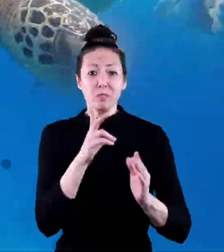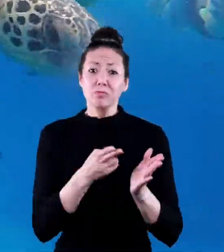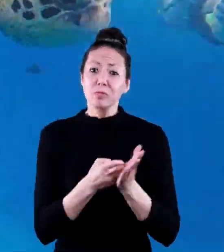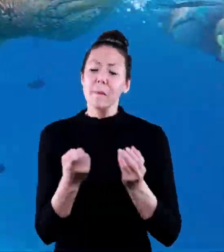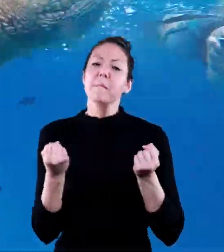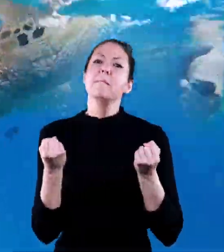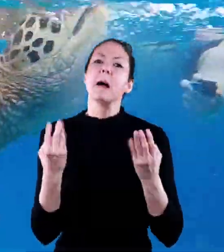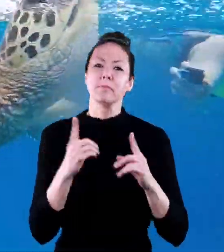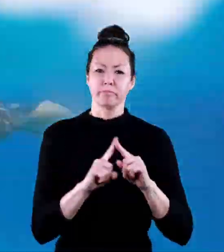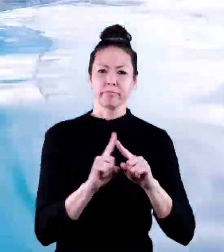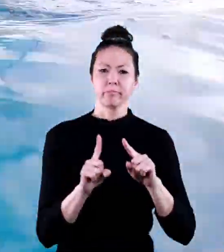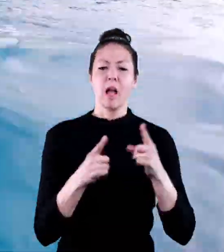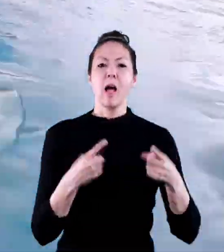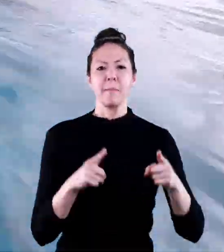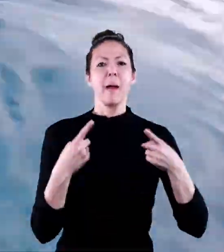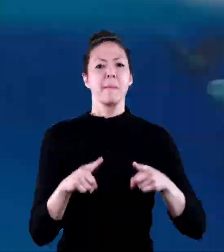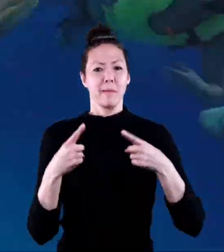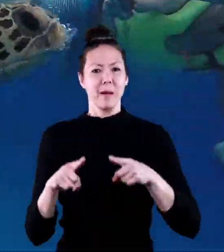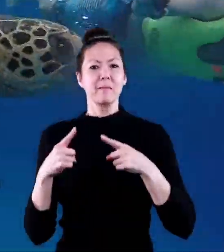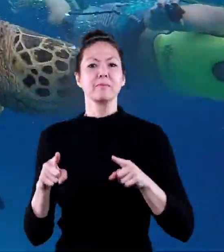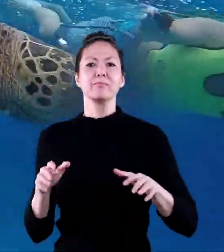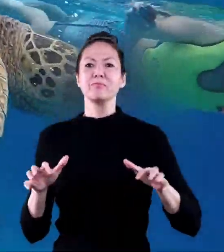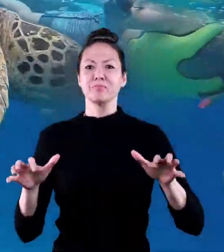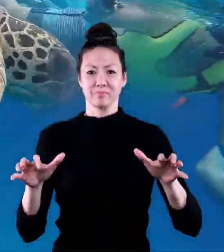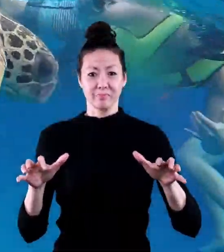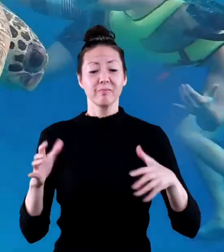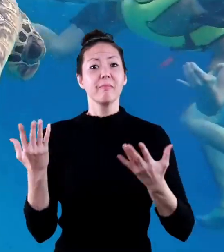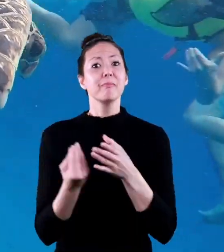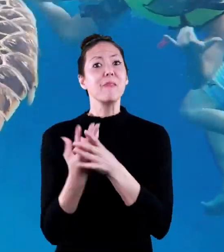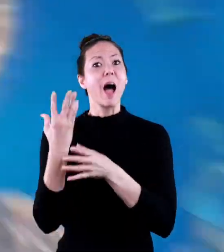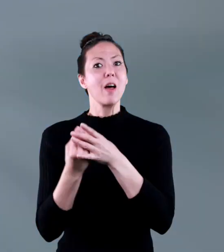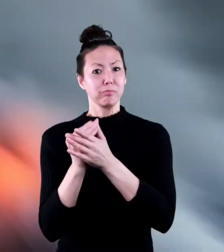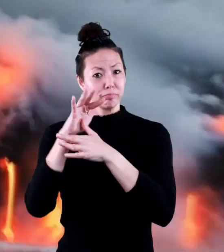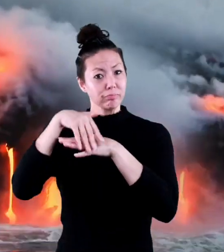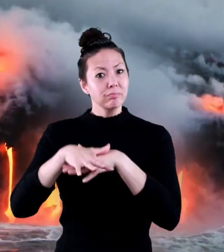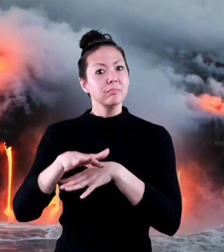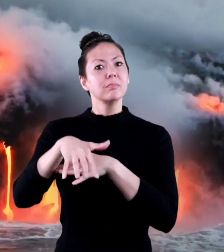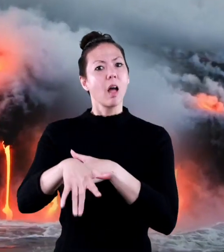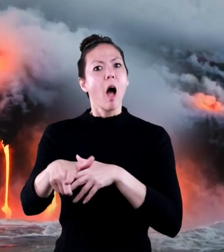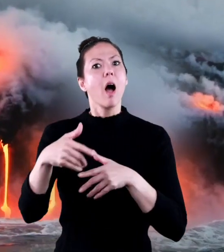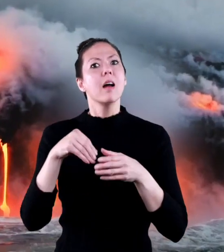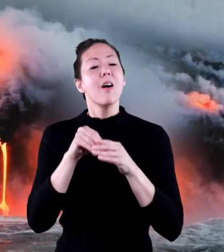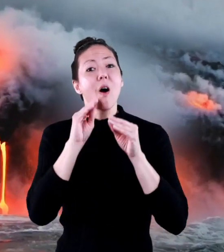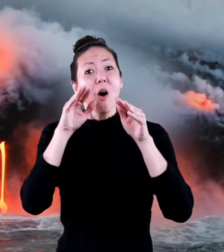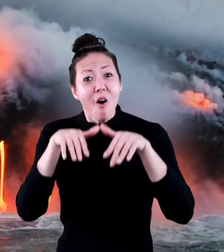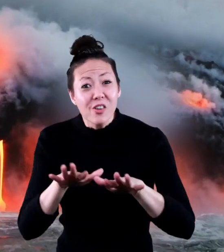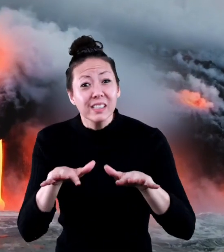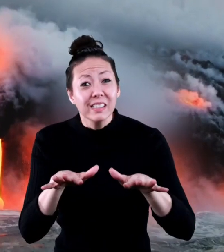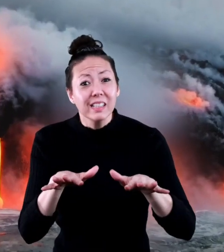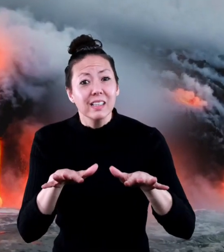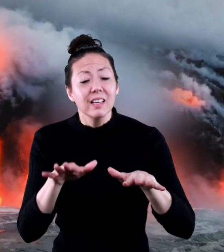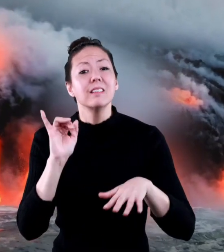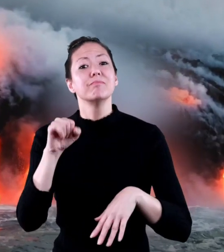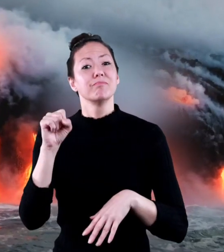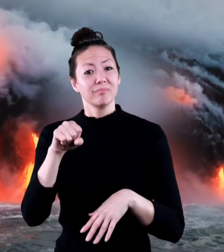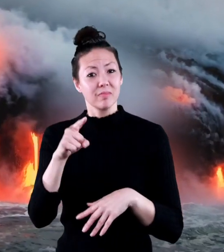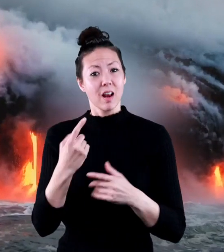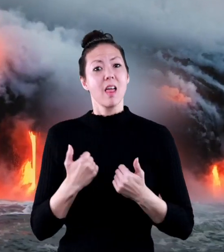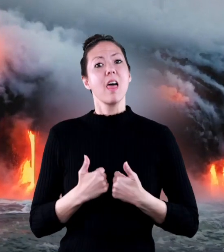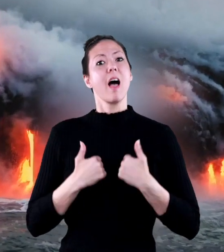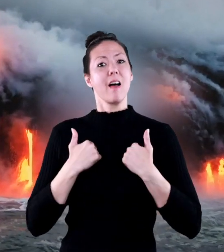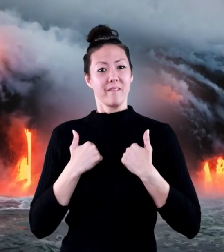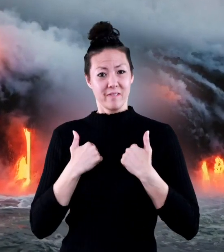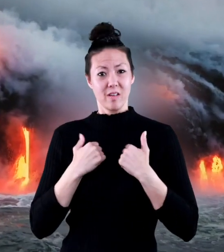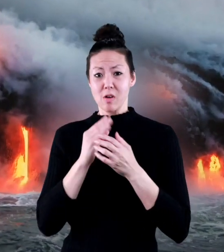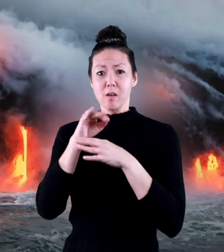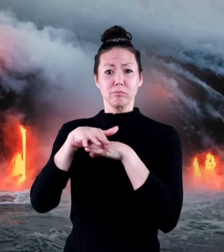is, a lot is going on in the ocean. There are volcanoes in the ocean. Volcanoes